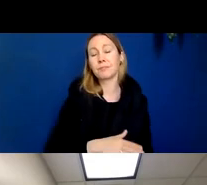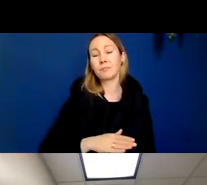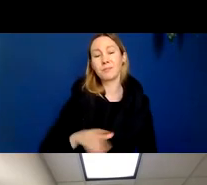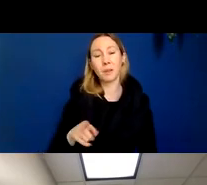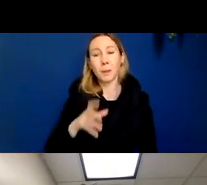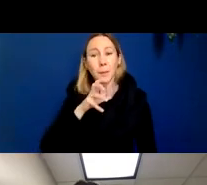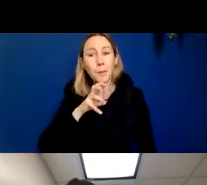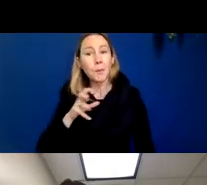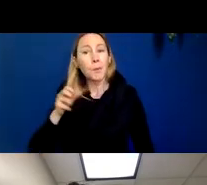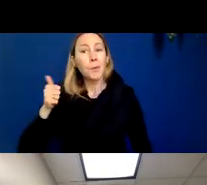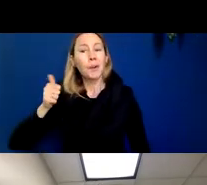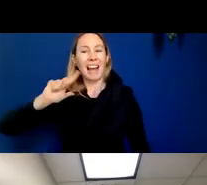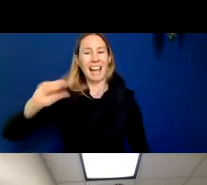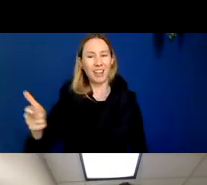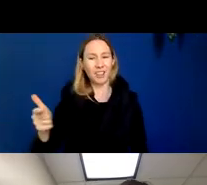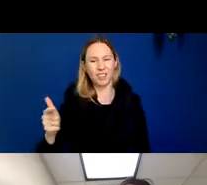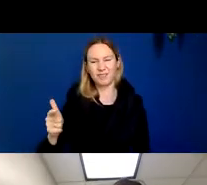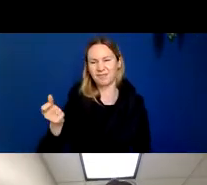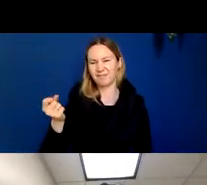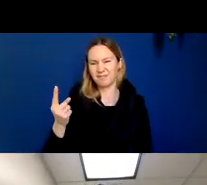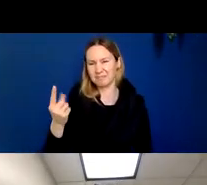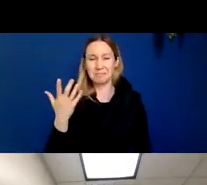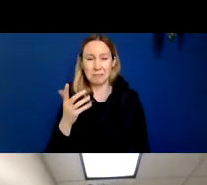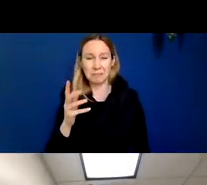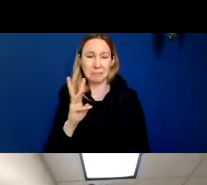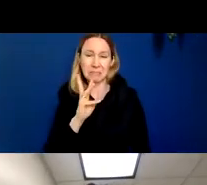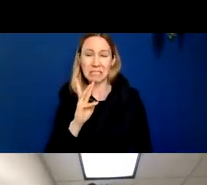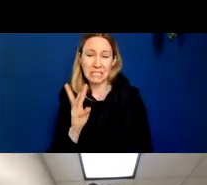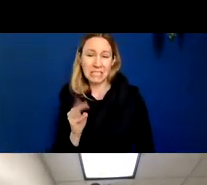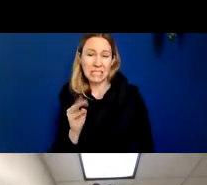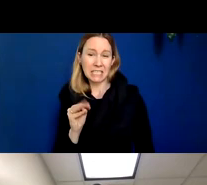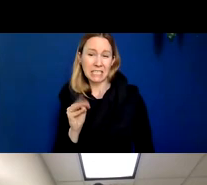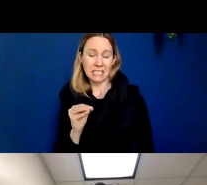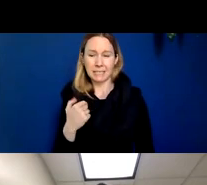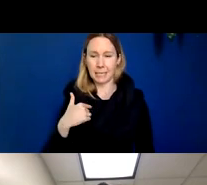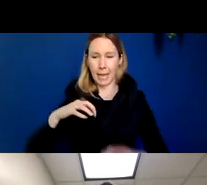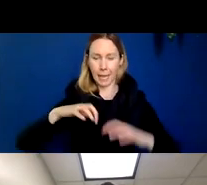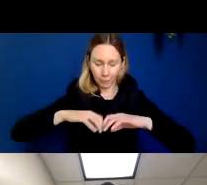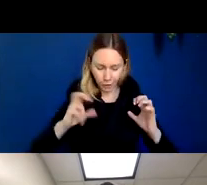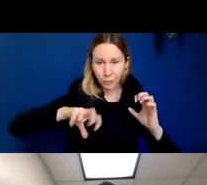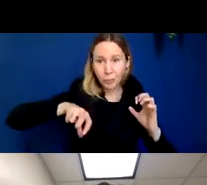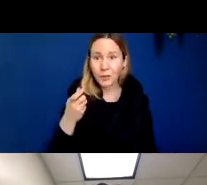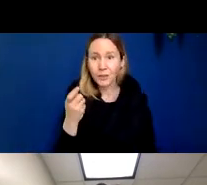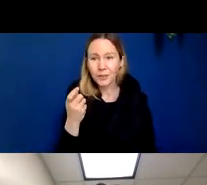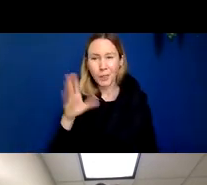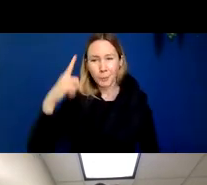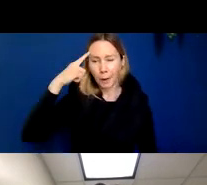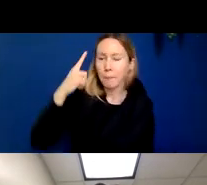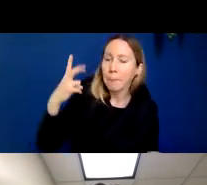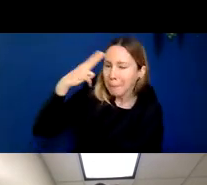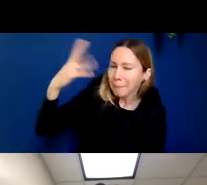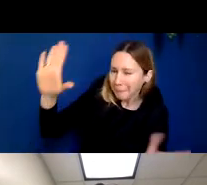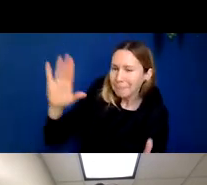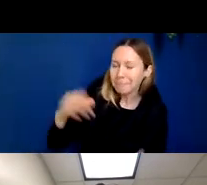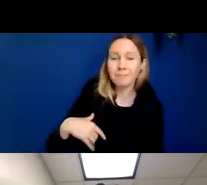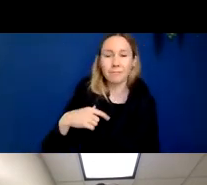We see them in the sixth decade, and I, again, take a sample of that, of their brains, if I could, and I would actually start to see